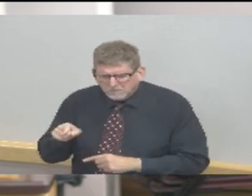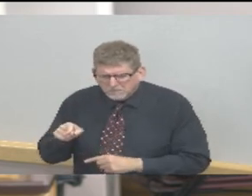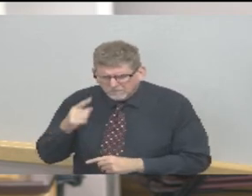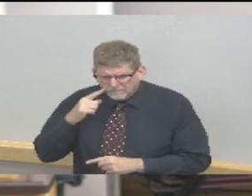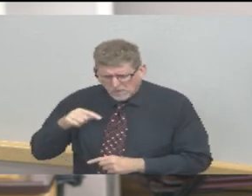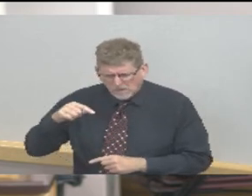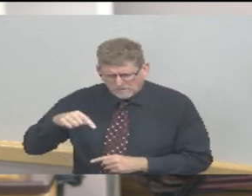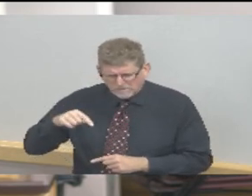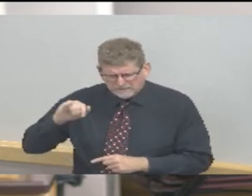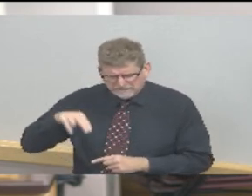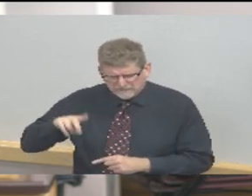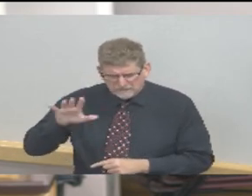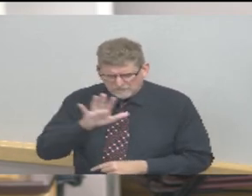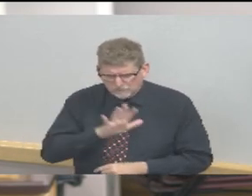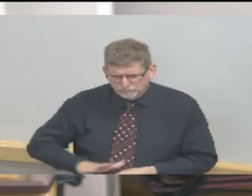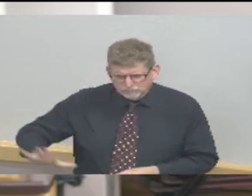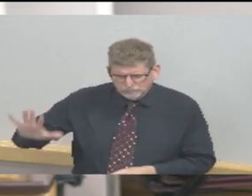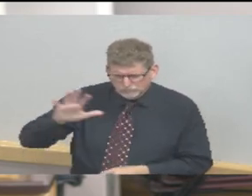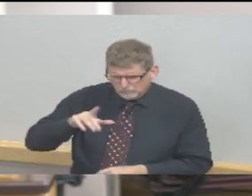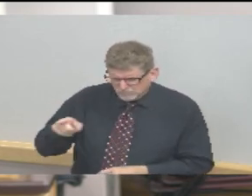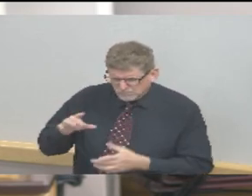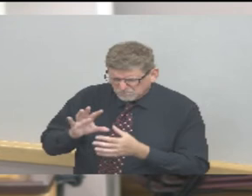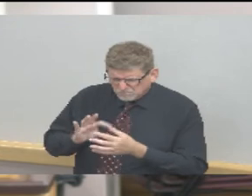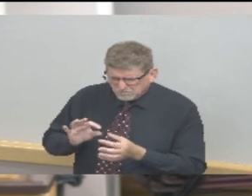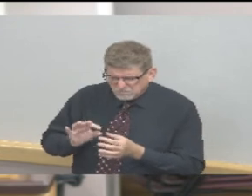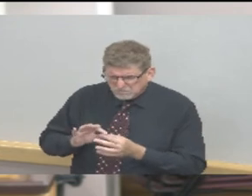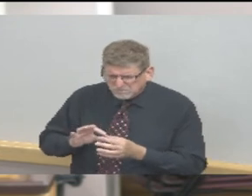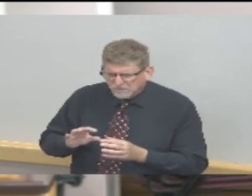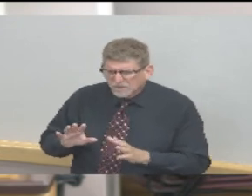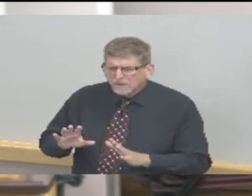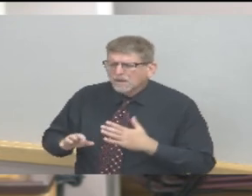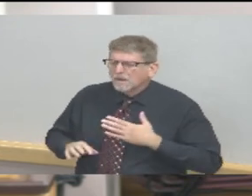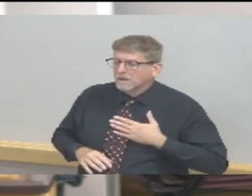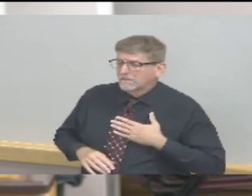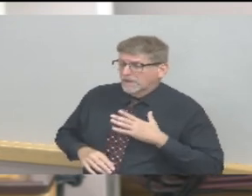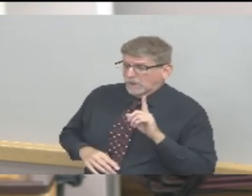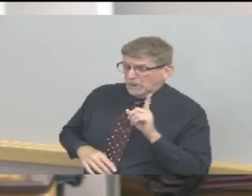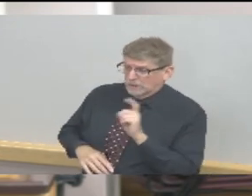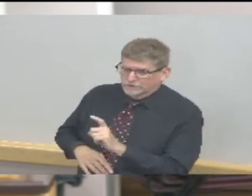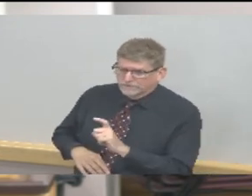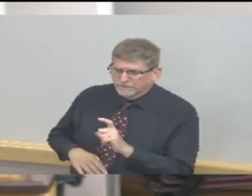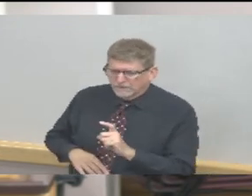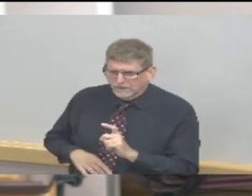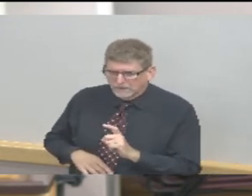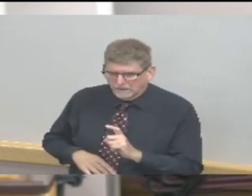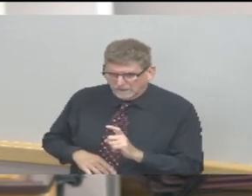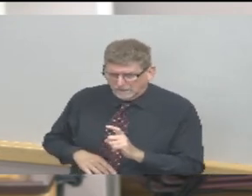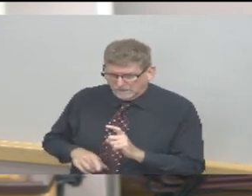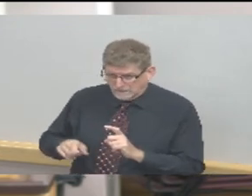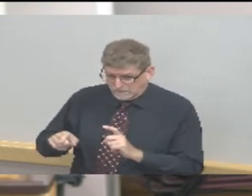is enough to call into question the somewhat fast reopening plan that the state is currently on?